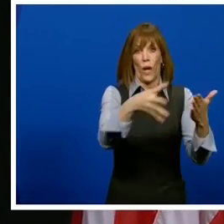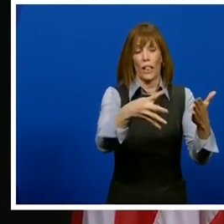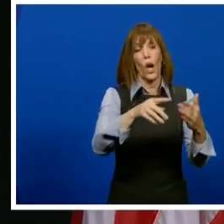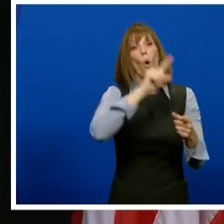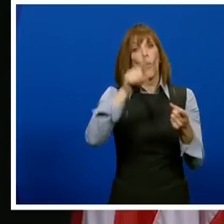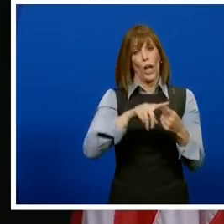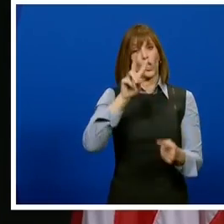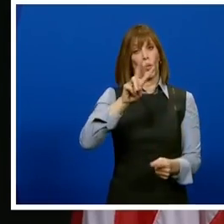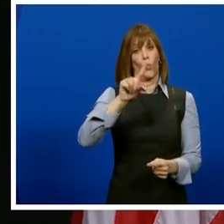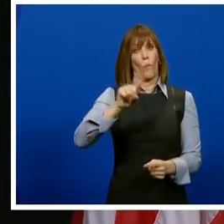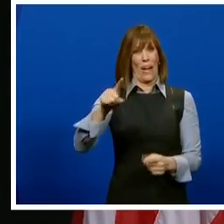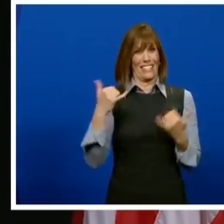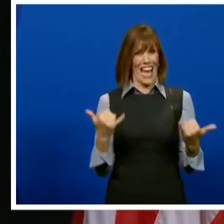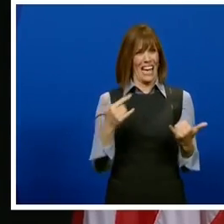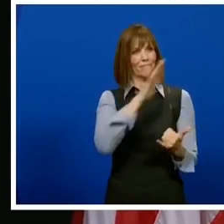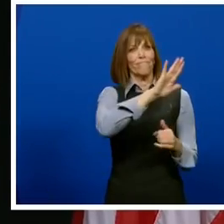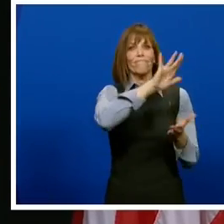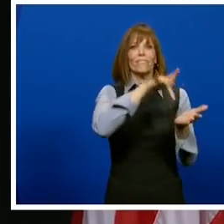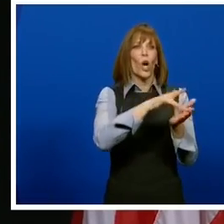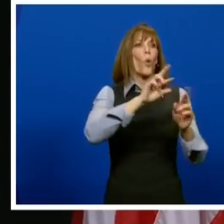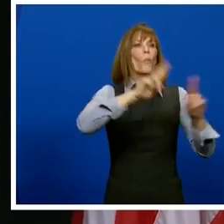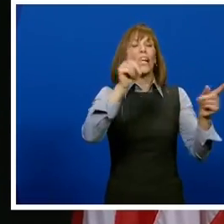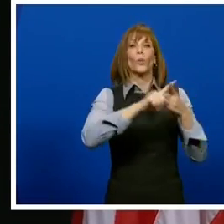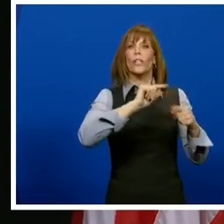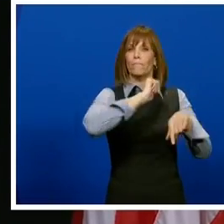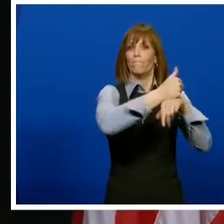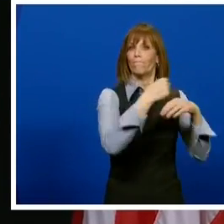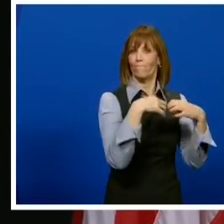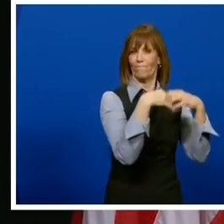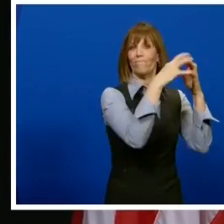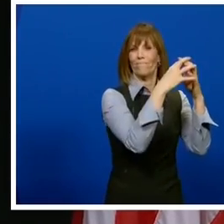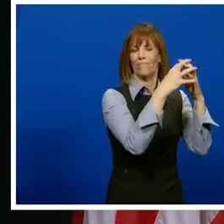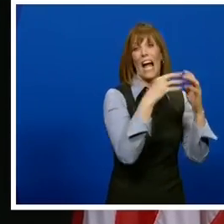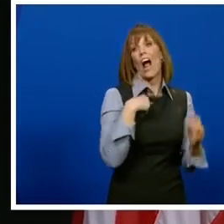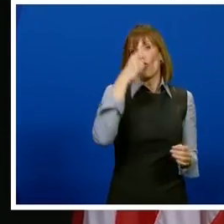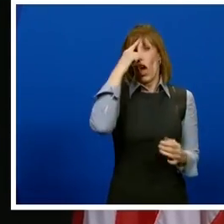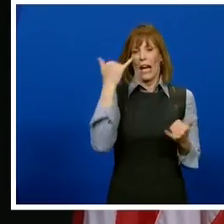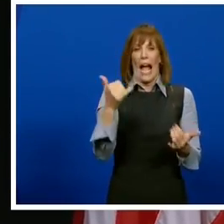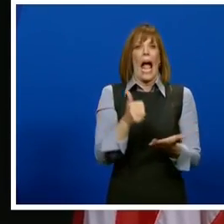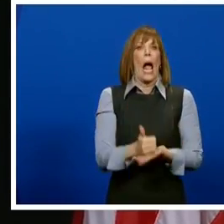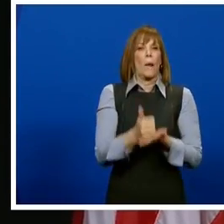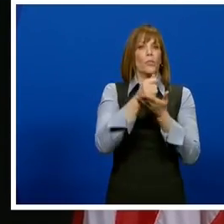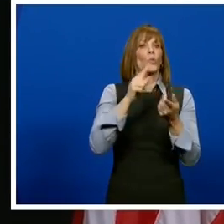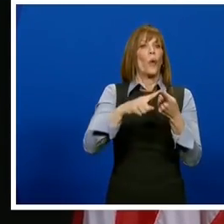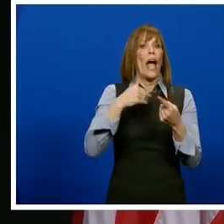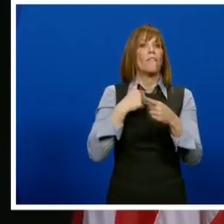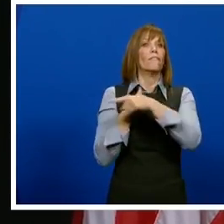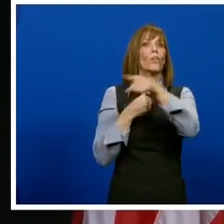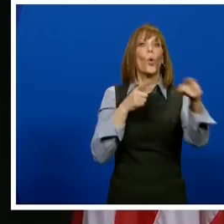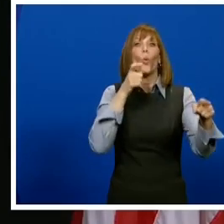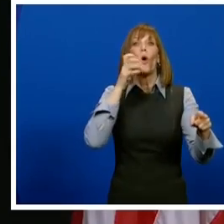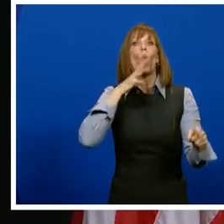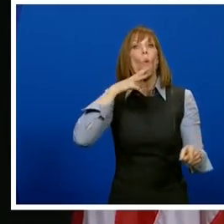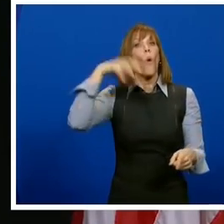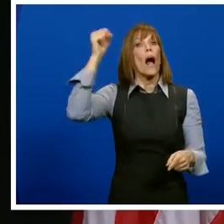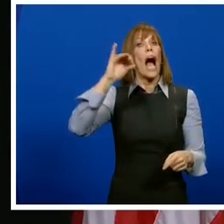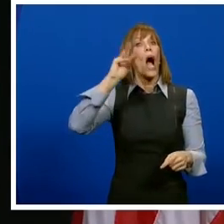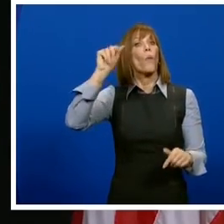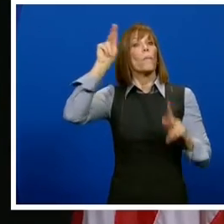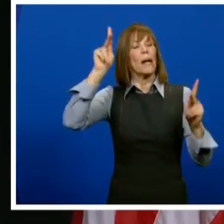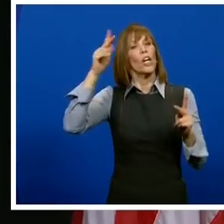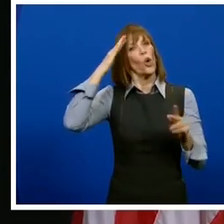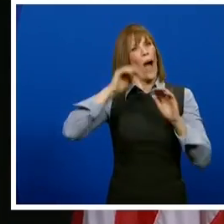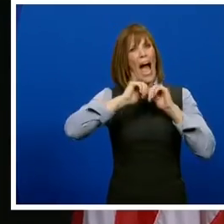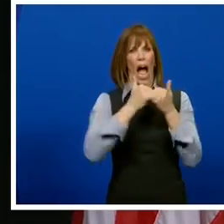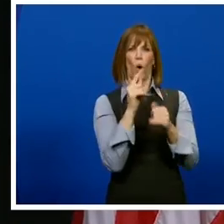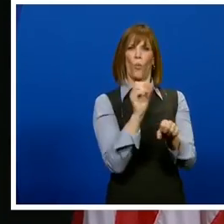...to launch the vaccine navigator program just days from now. I thought it would be helpful for elderly Iowans to know how the process will work.